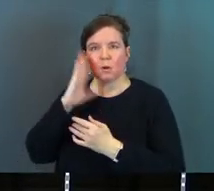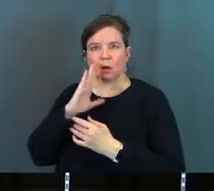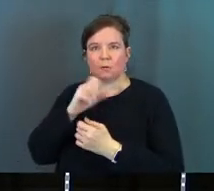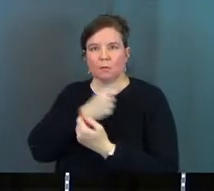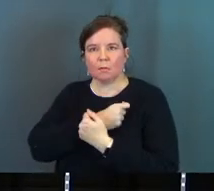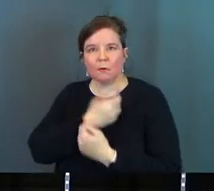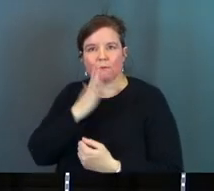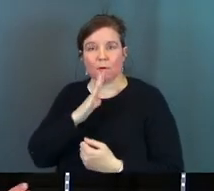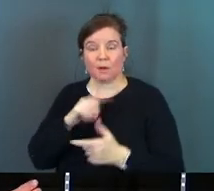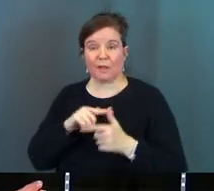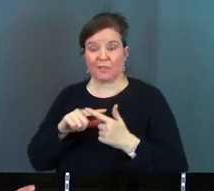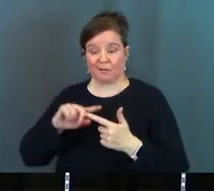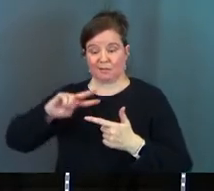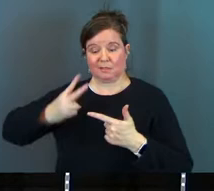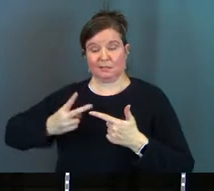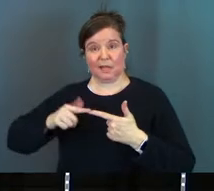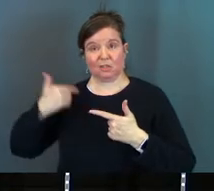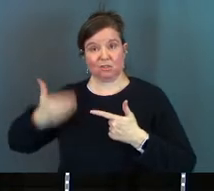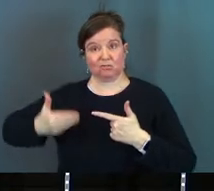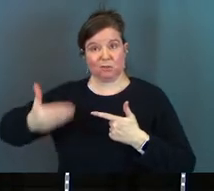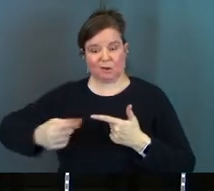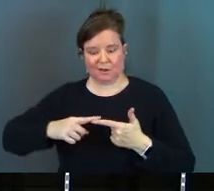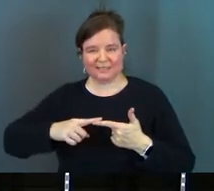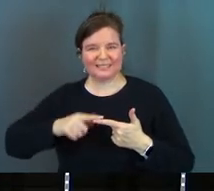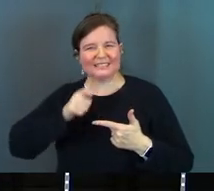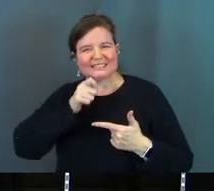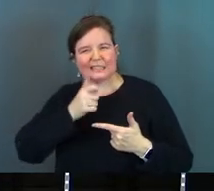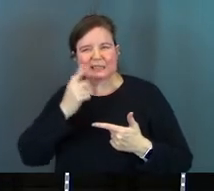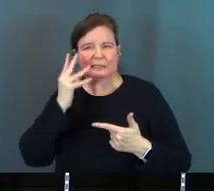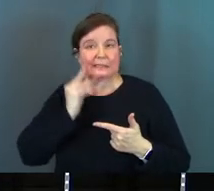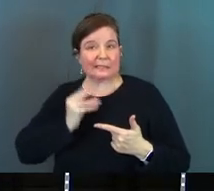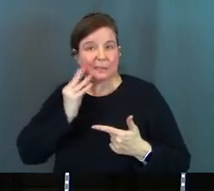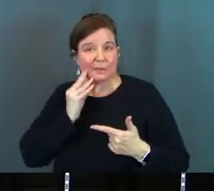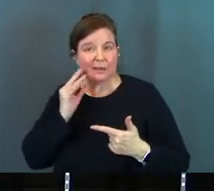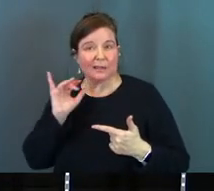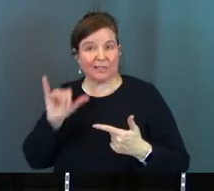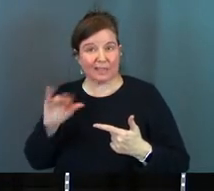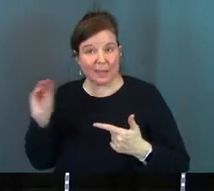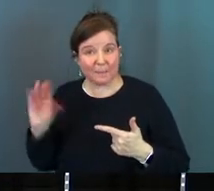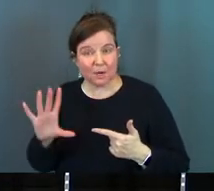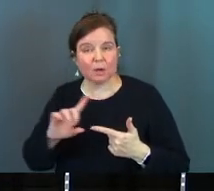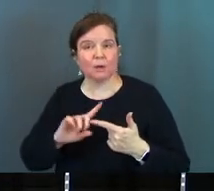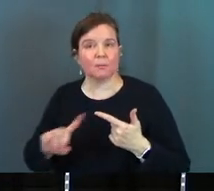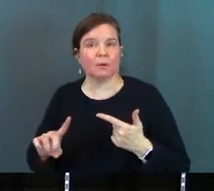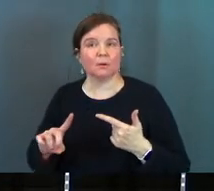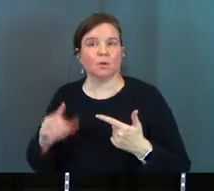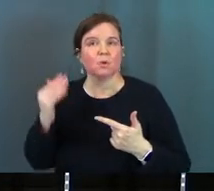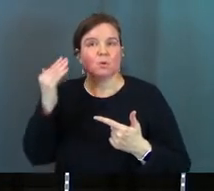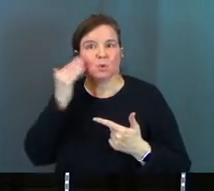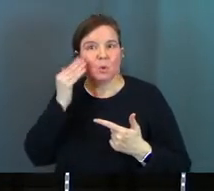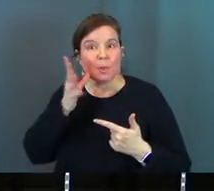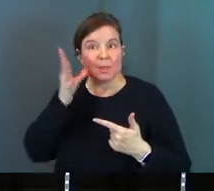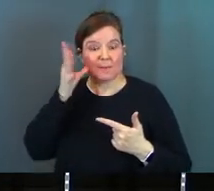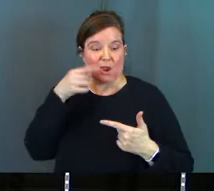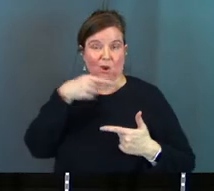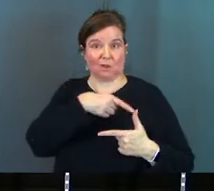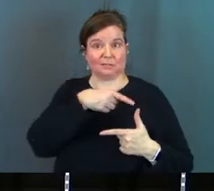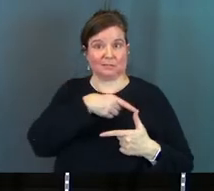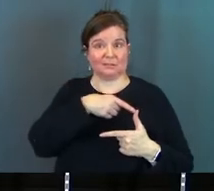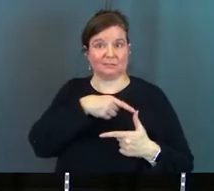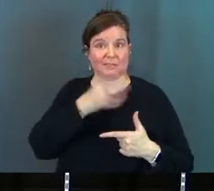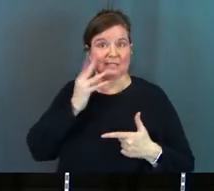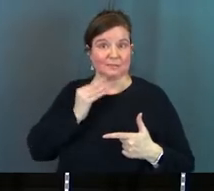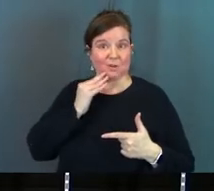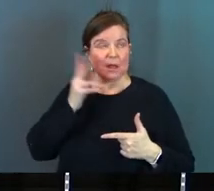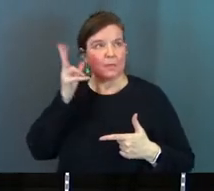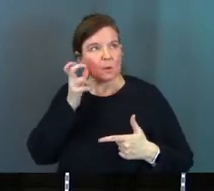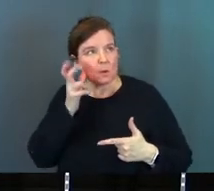God. And then the generation that came after them did not necessarily experience the miracles of God, but they knew their parents and they listened